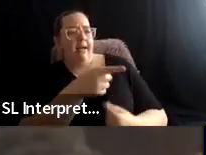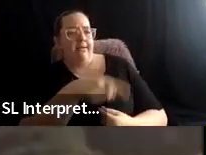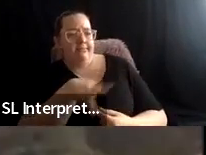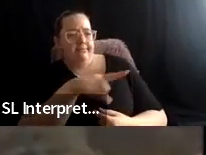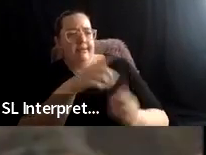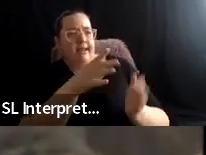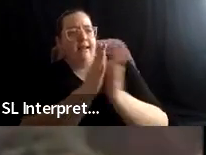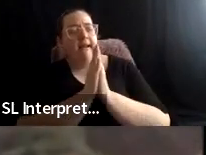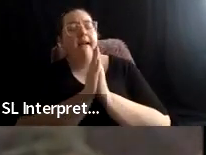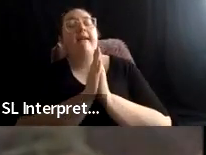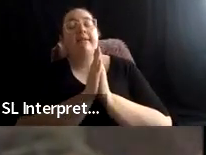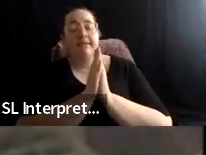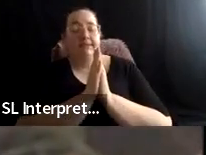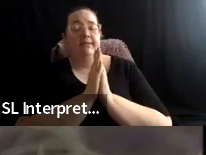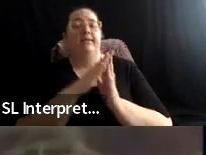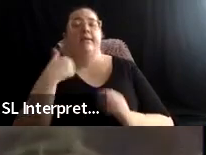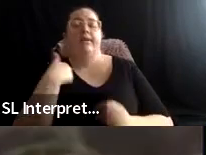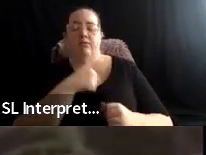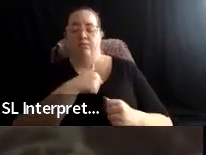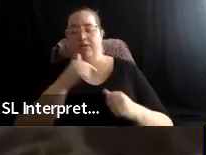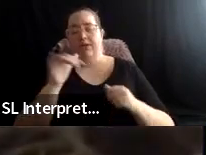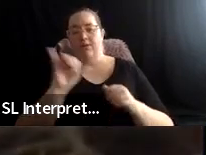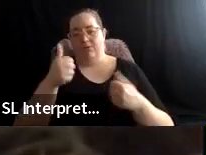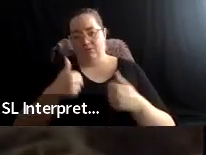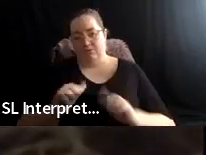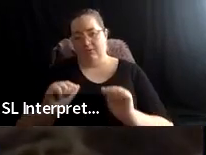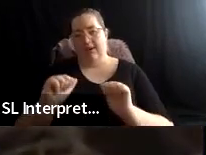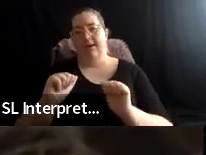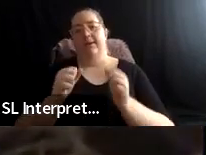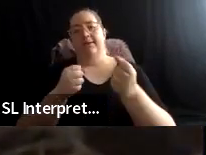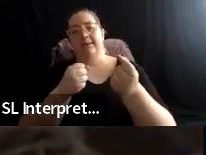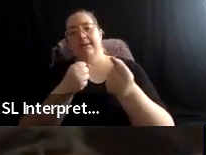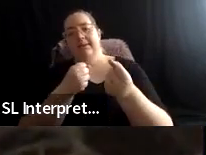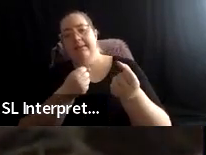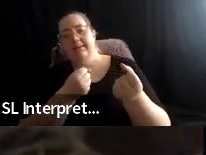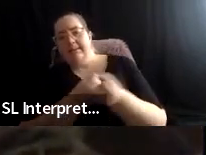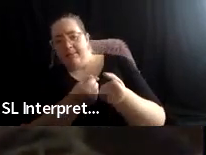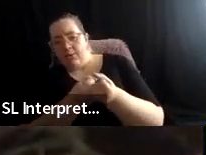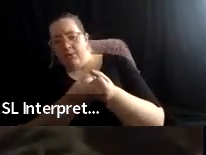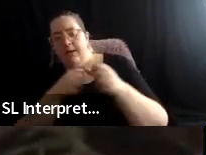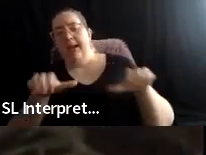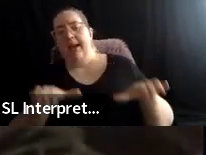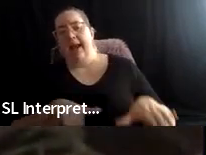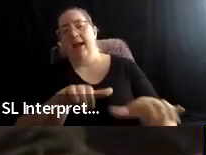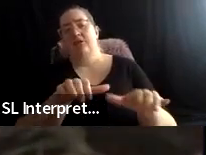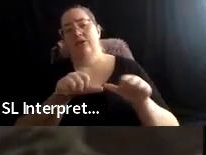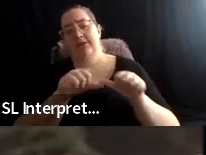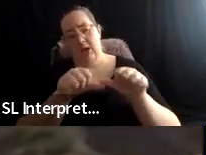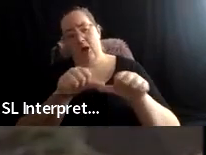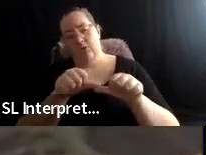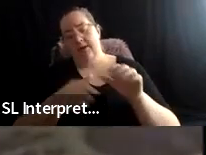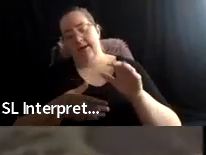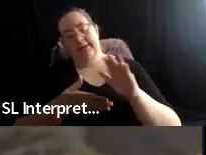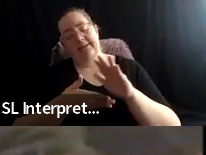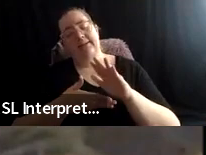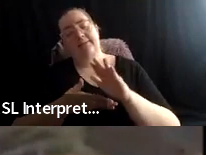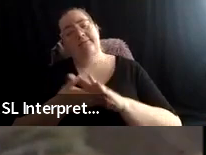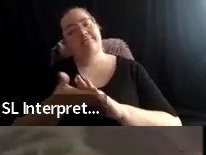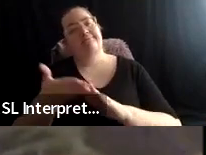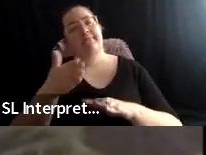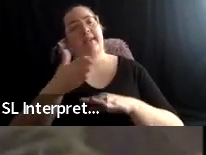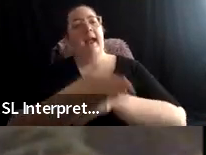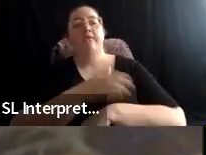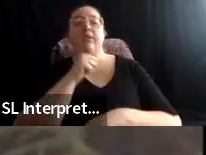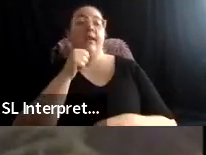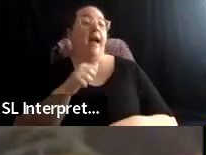and then we try to support, um, we try to support those actions in an ongoing way after, so we're not just picking up and